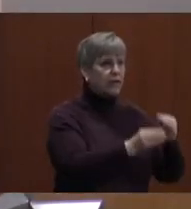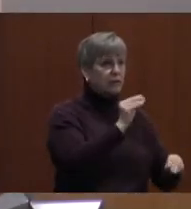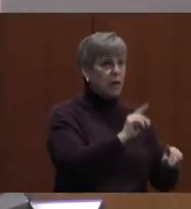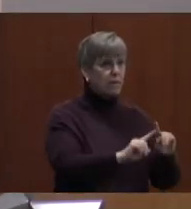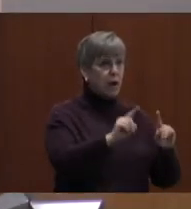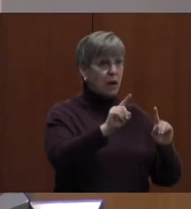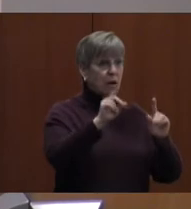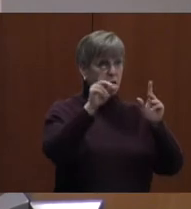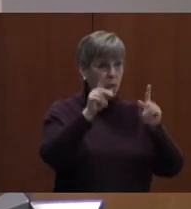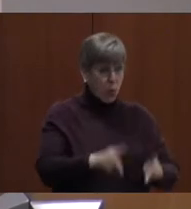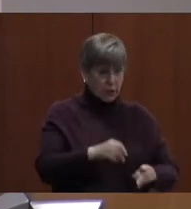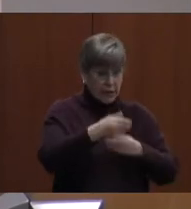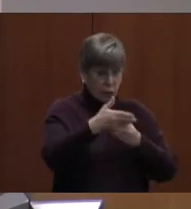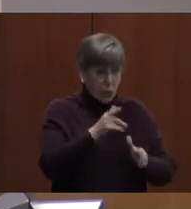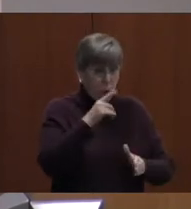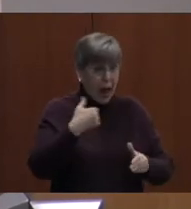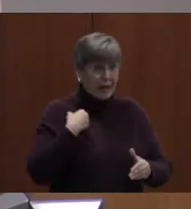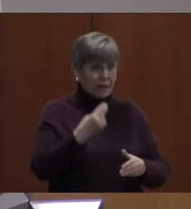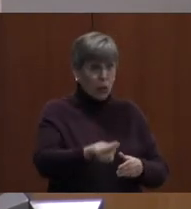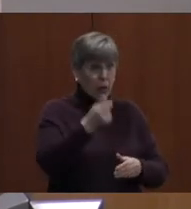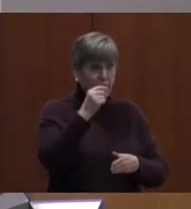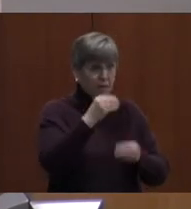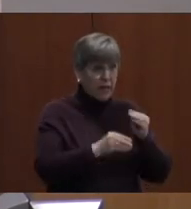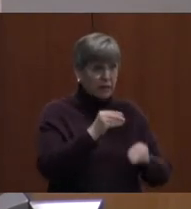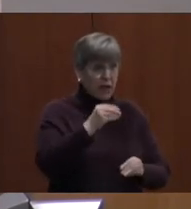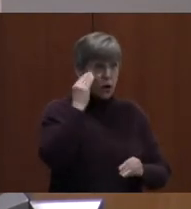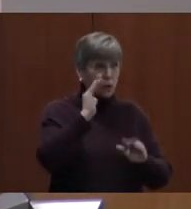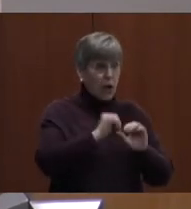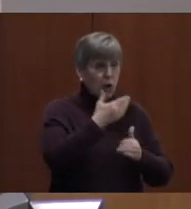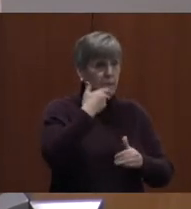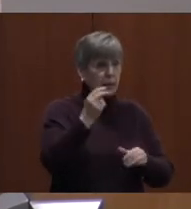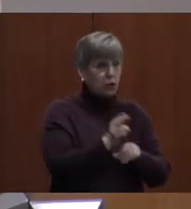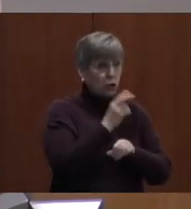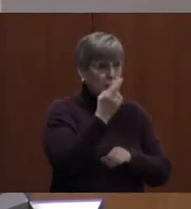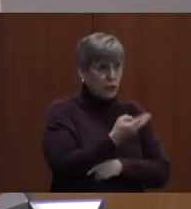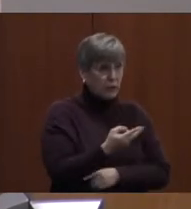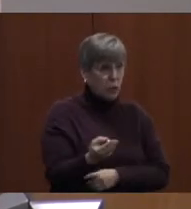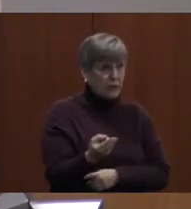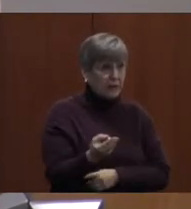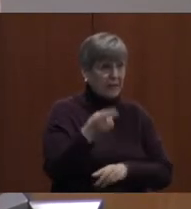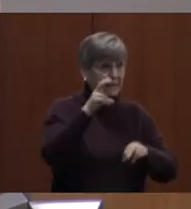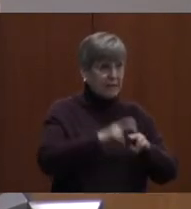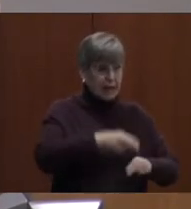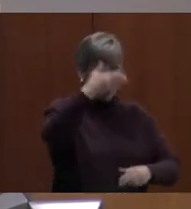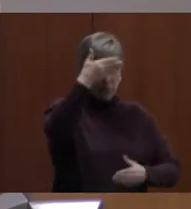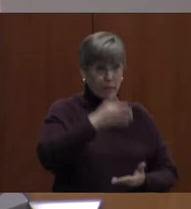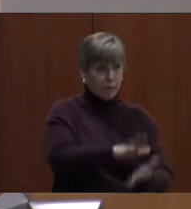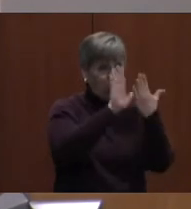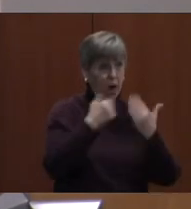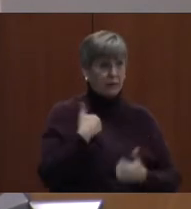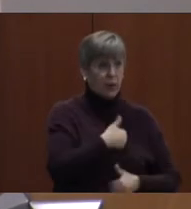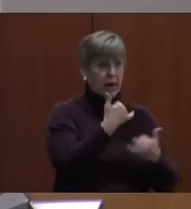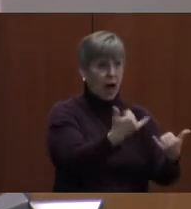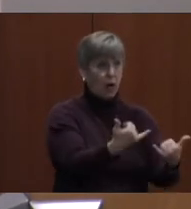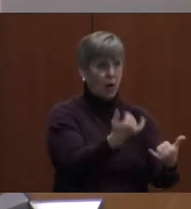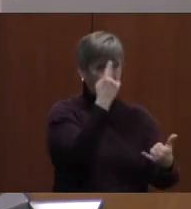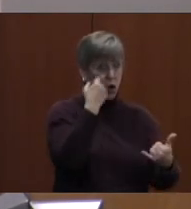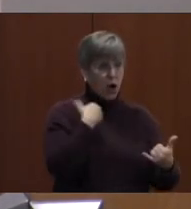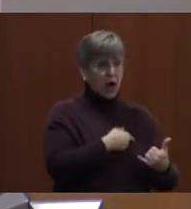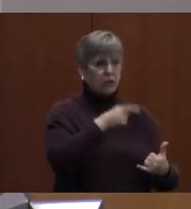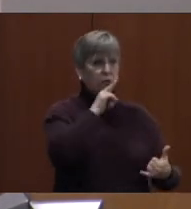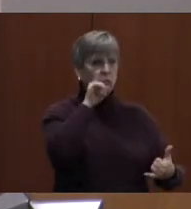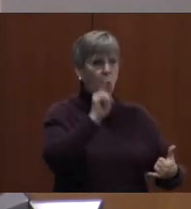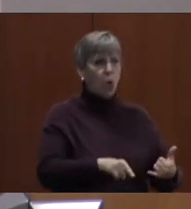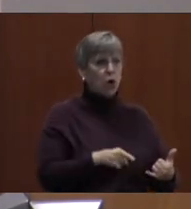person in this room who has a quick fix and knows how to best use the resources is sitting in front of us. And for us to prescribe